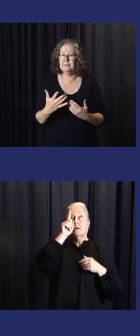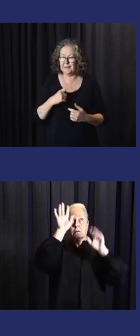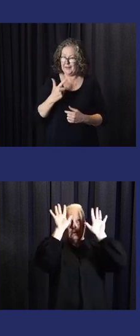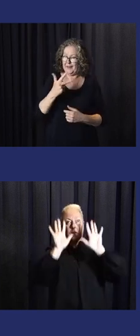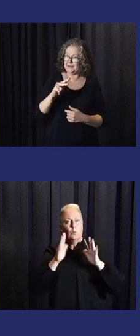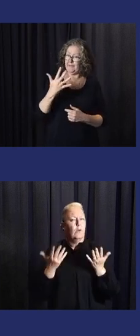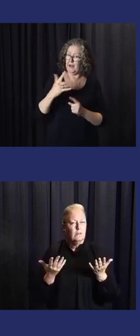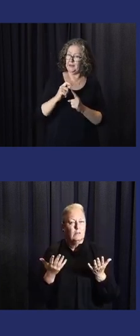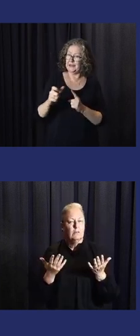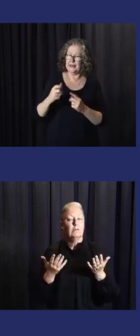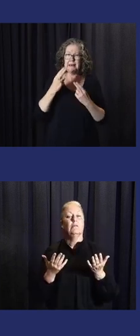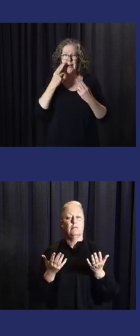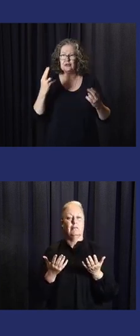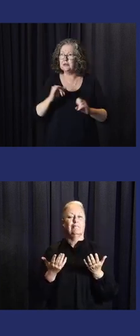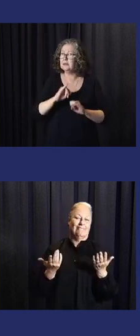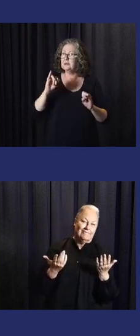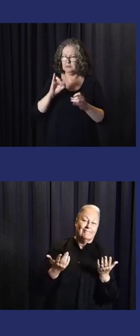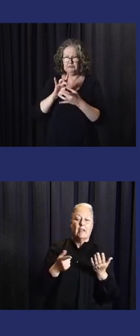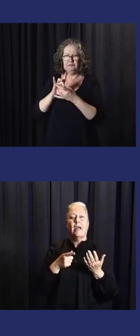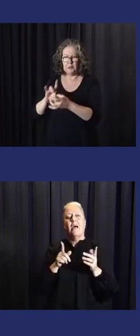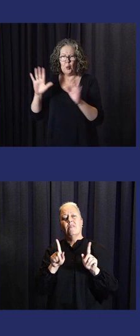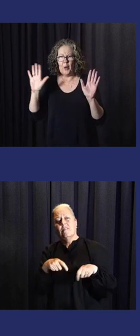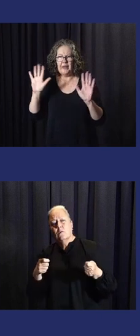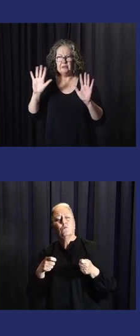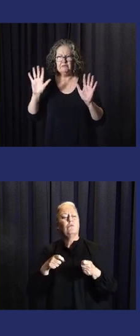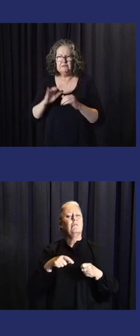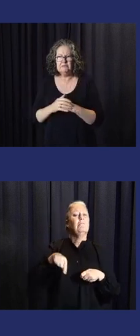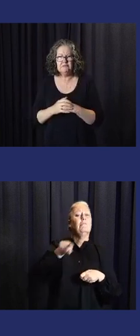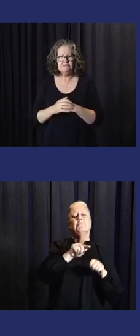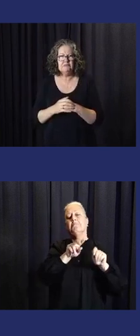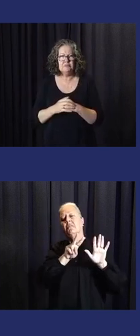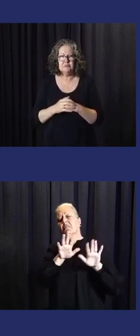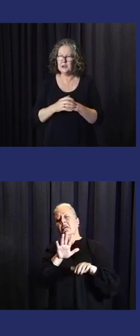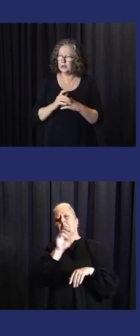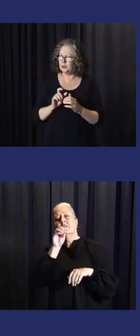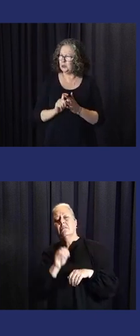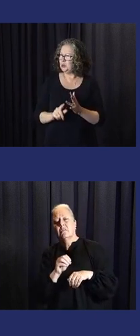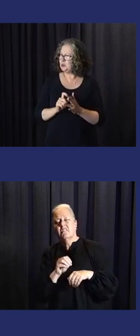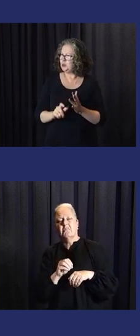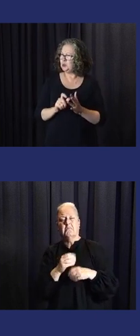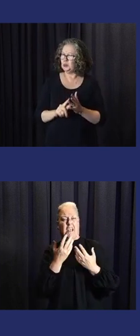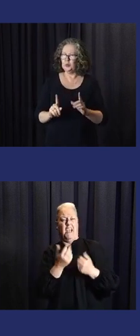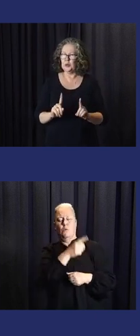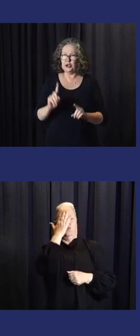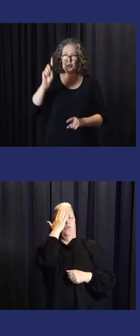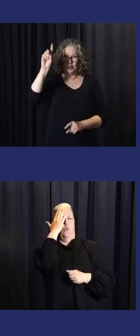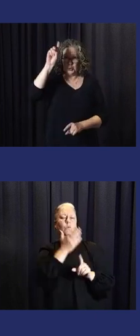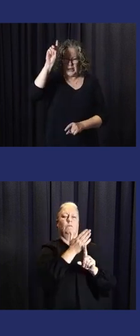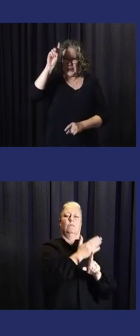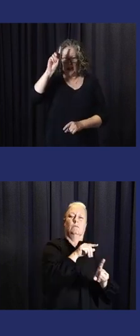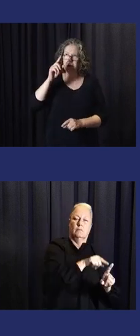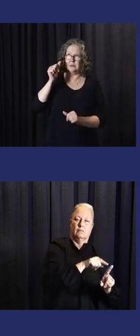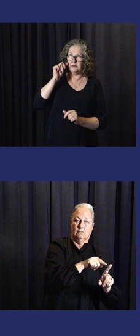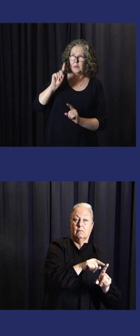is going to do today for all aspects that we know. Because 85% of natural disasters at the moment is weather-related.